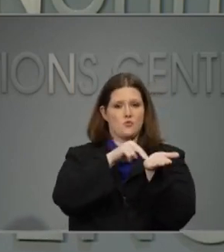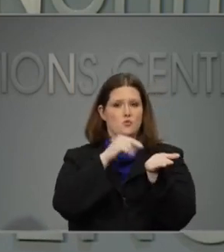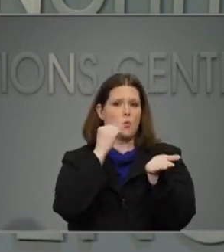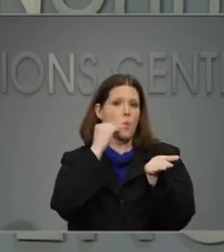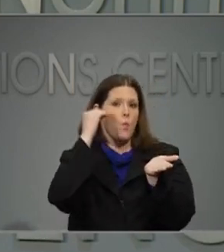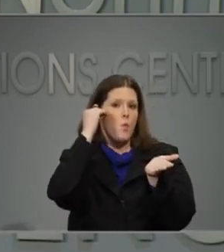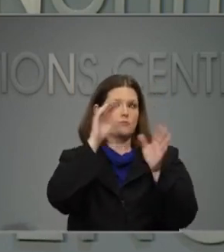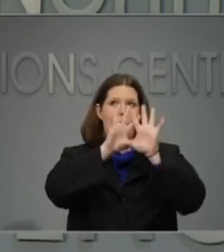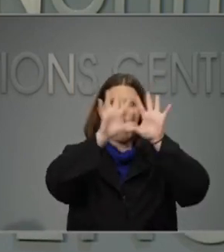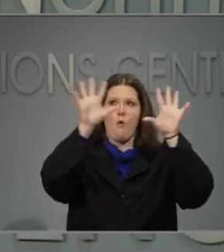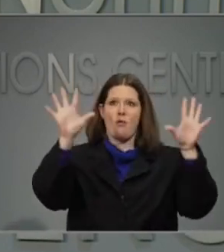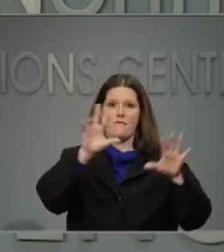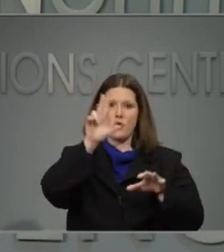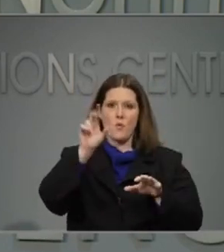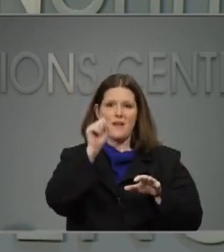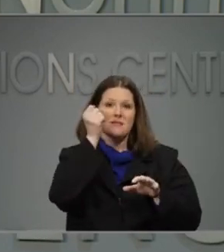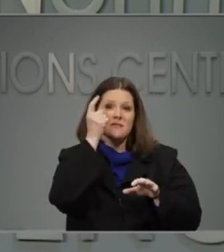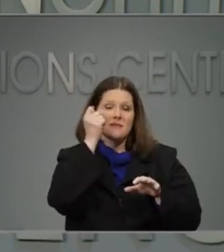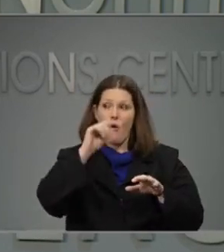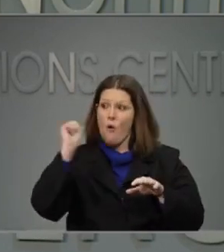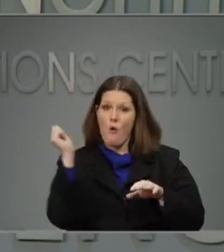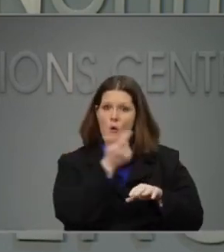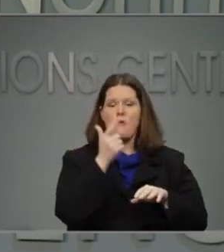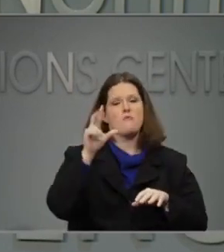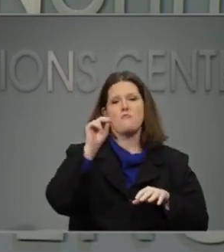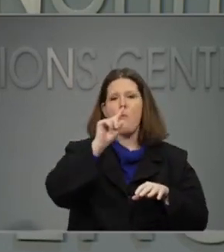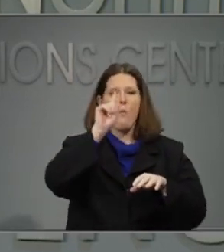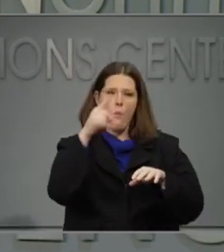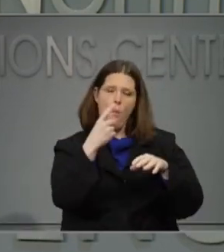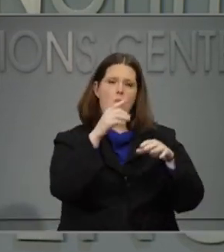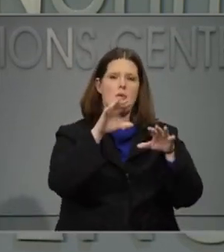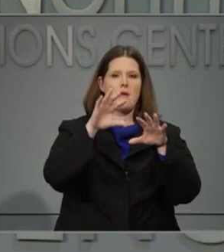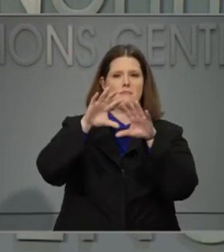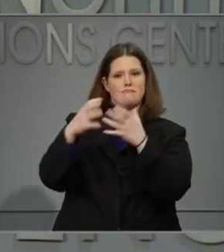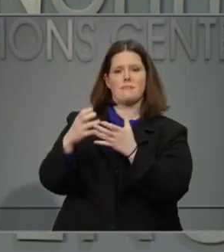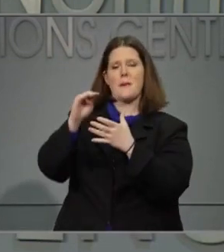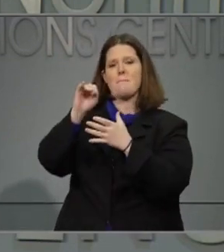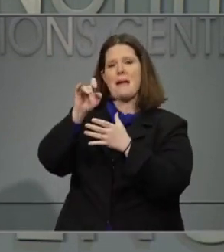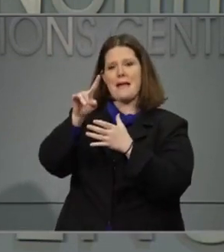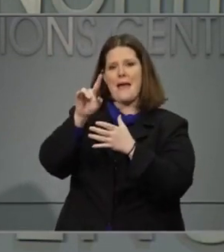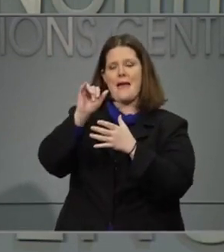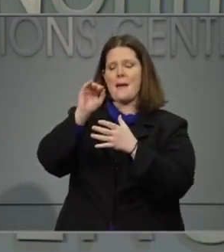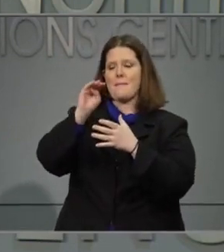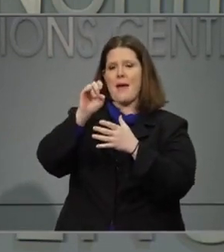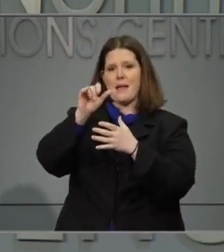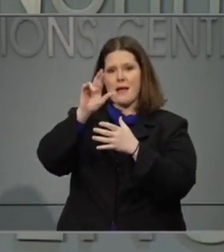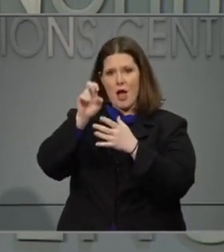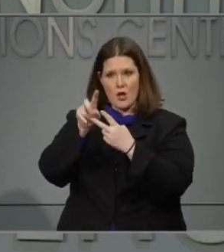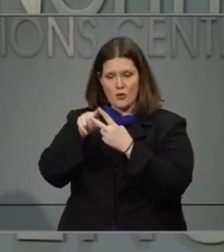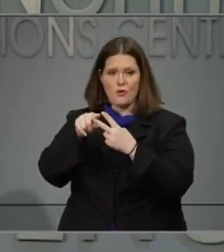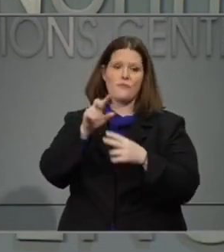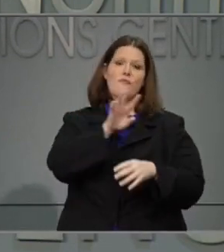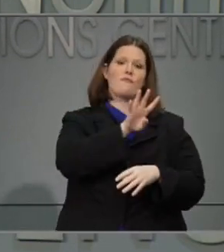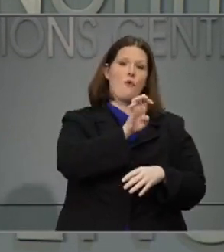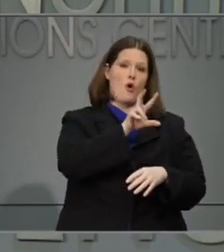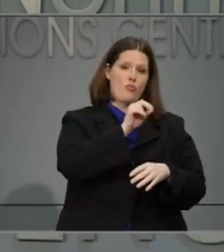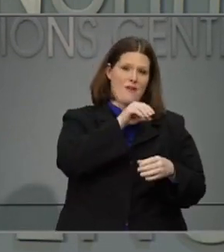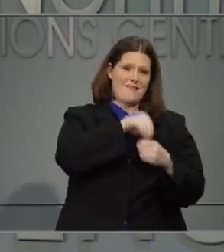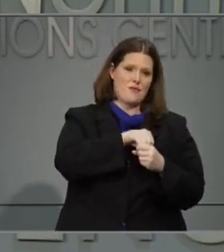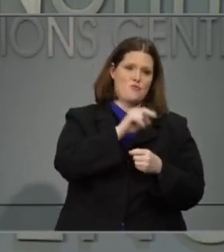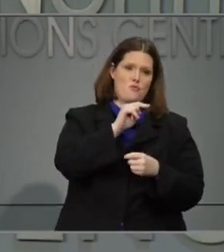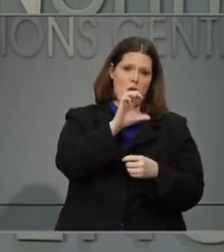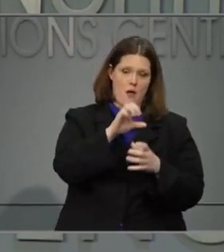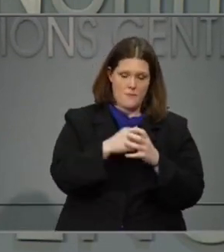across the nation, including more than 430 in North Carolina. These shipments are intended to